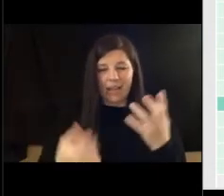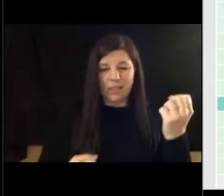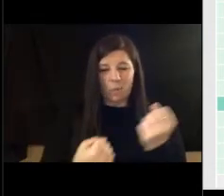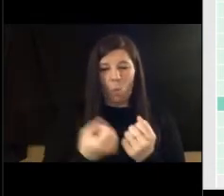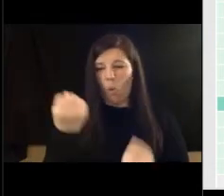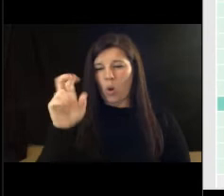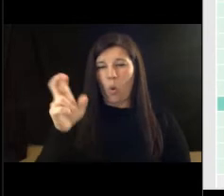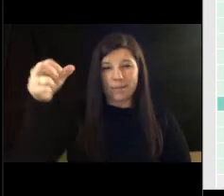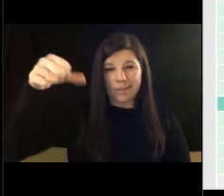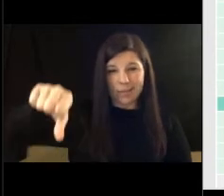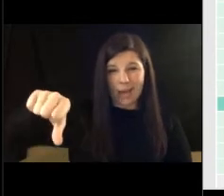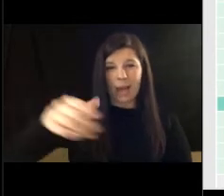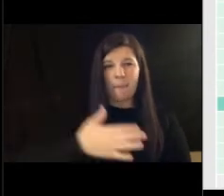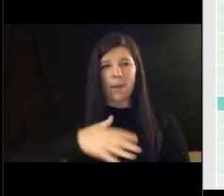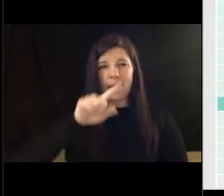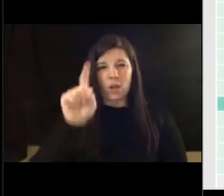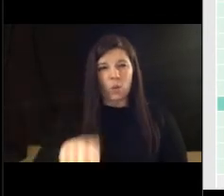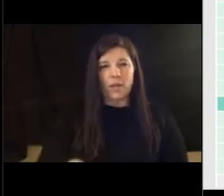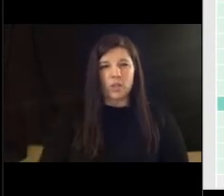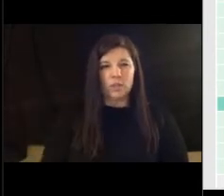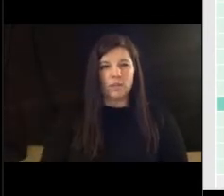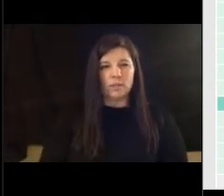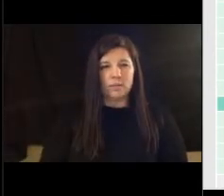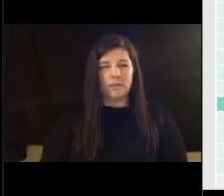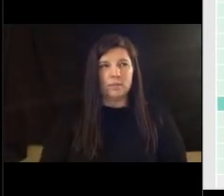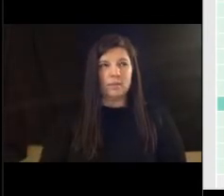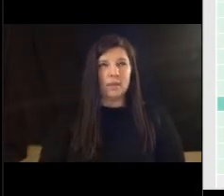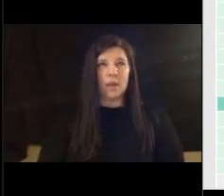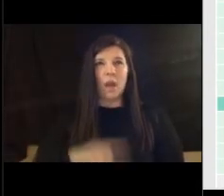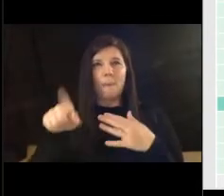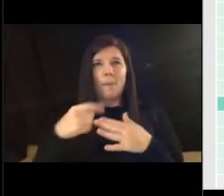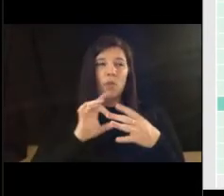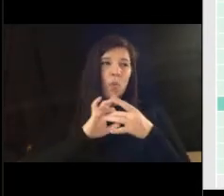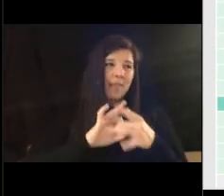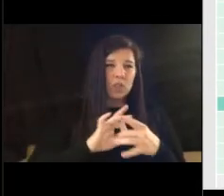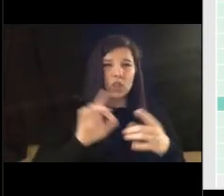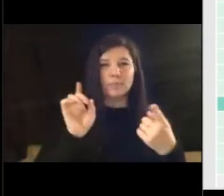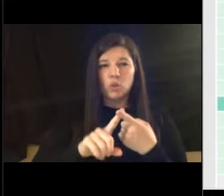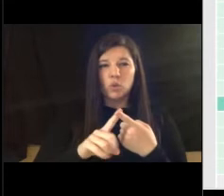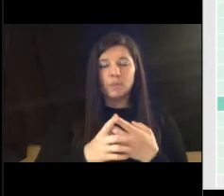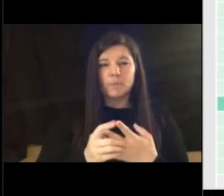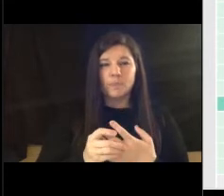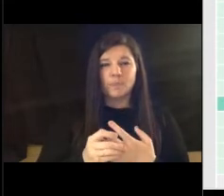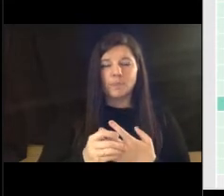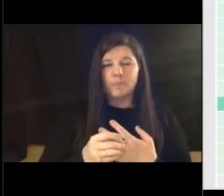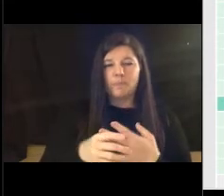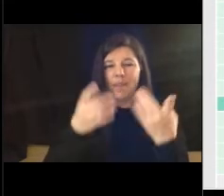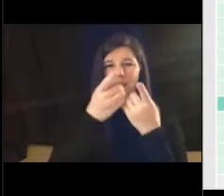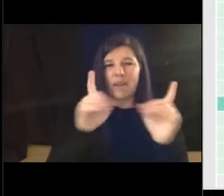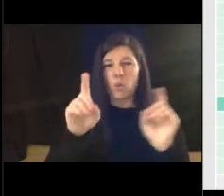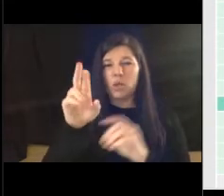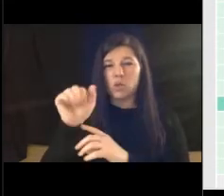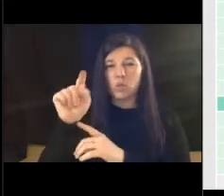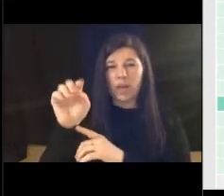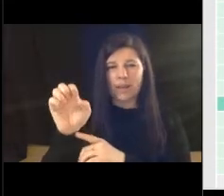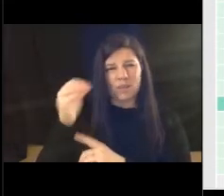uh my question as far as the relationship to the uh to divorce rate uh you know